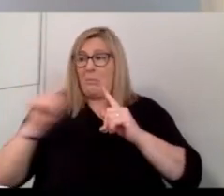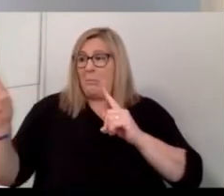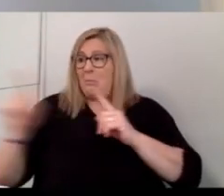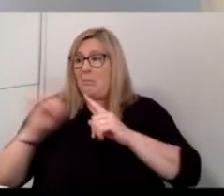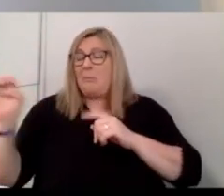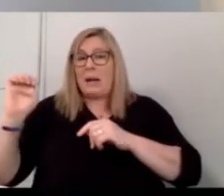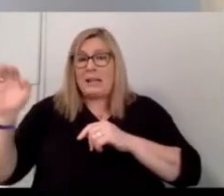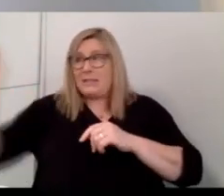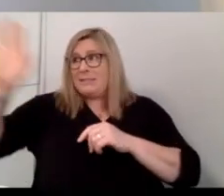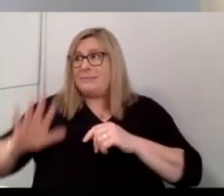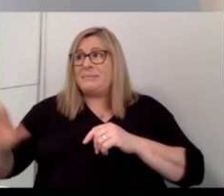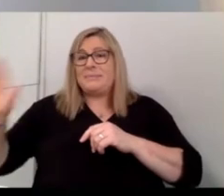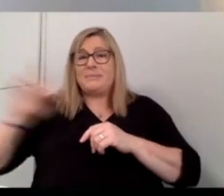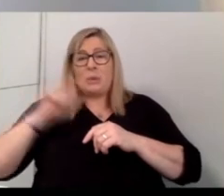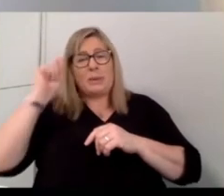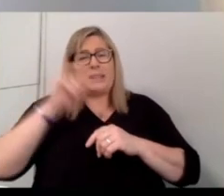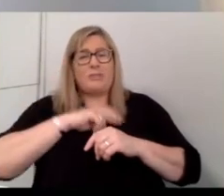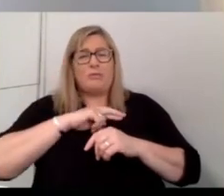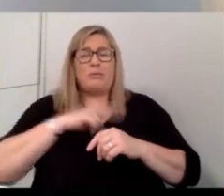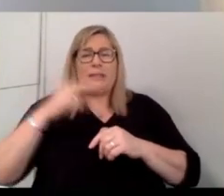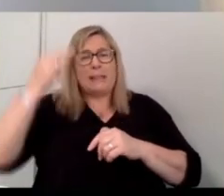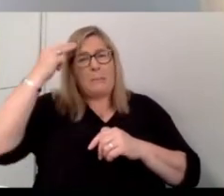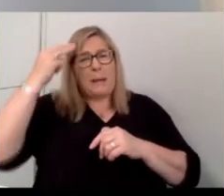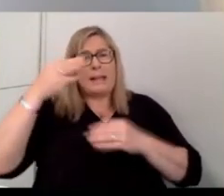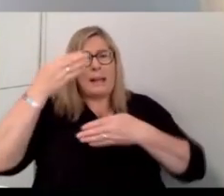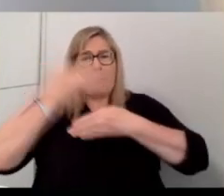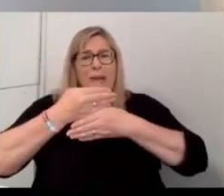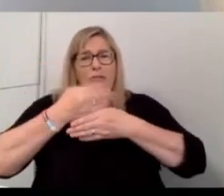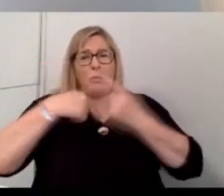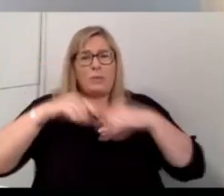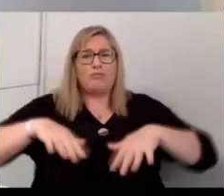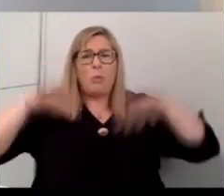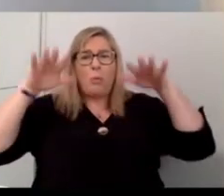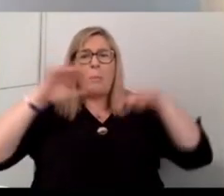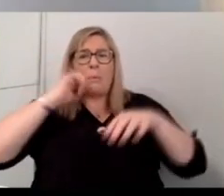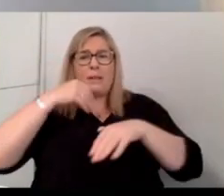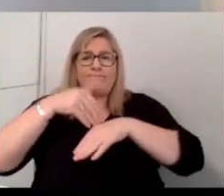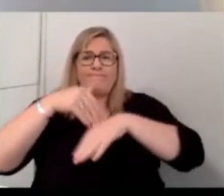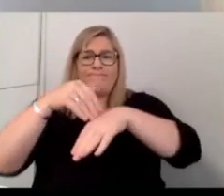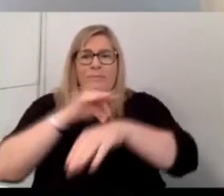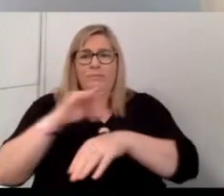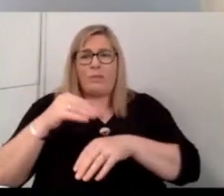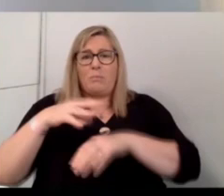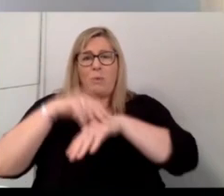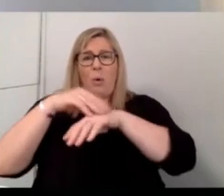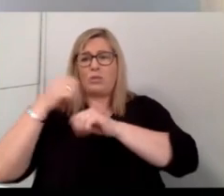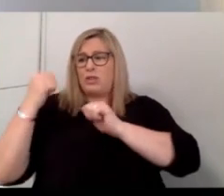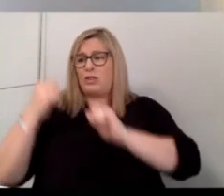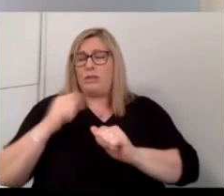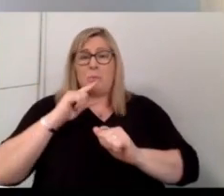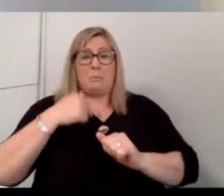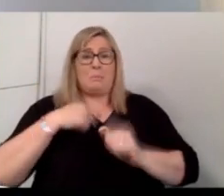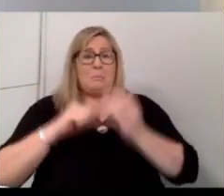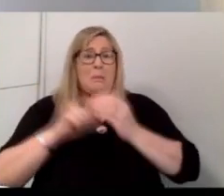definitely the mental barrier that we've been brought up with due to older generations. Whereas my age group, we